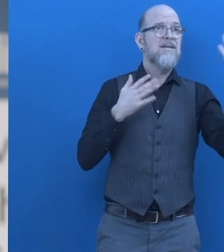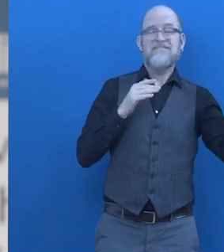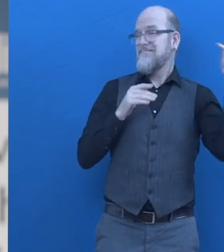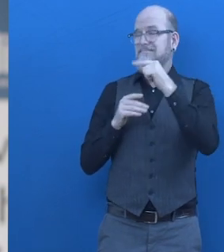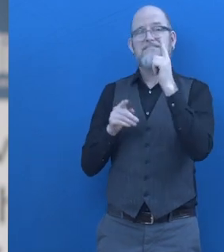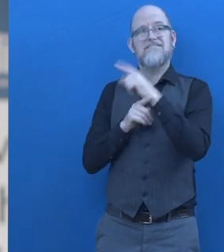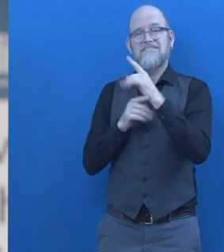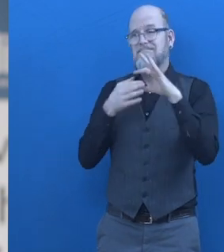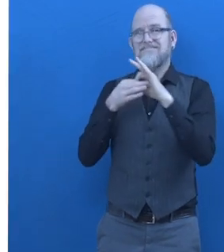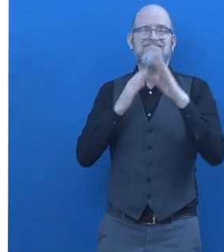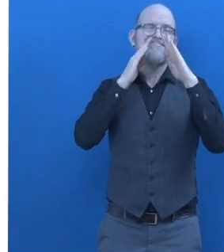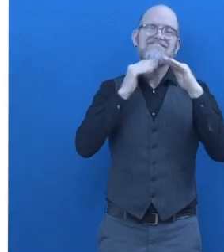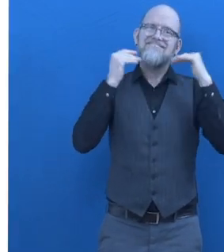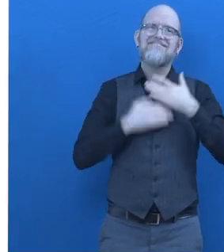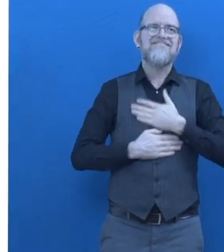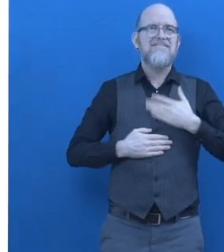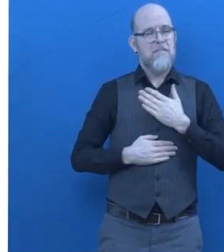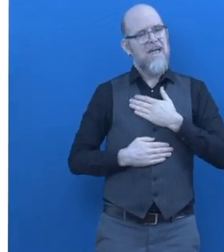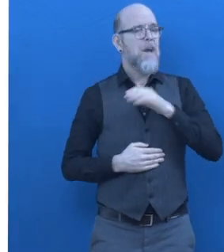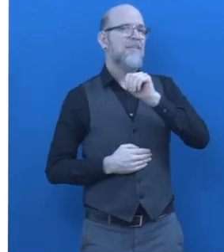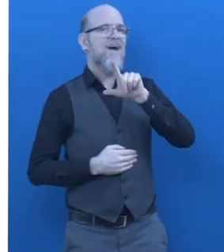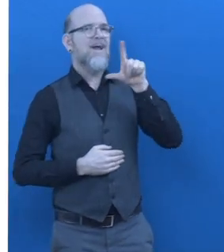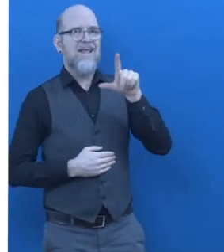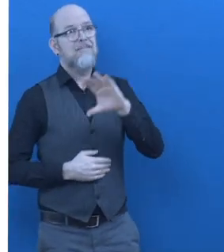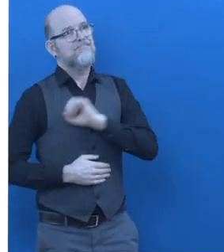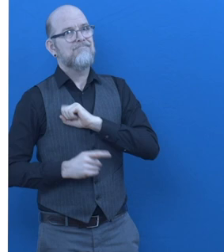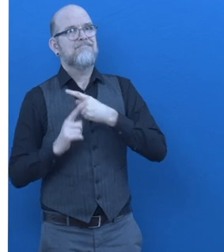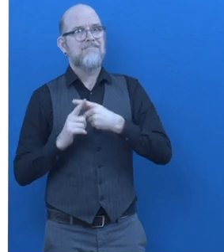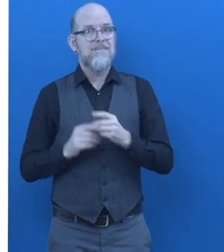employers and to the employees. What is next for MicroLink?